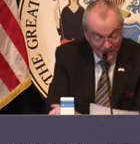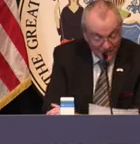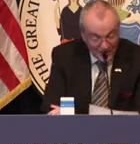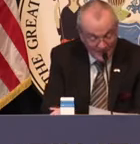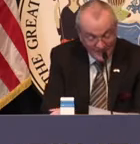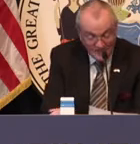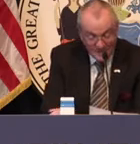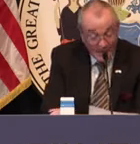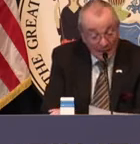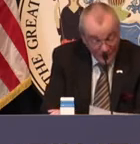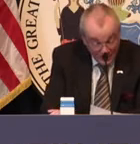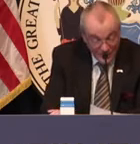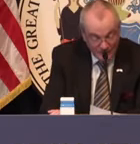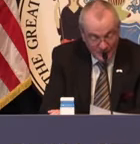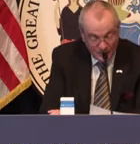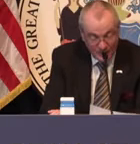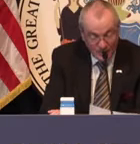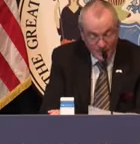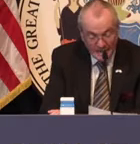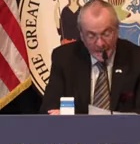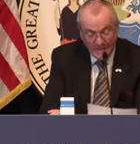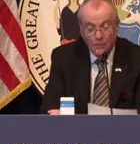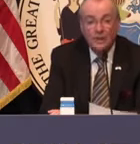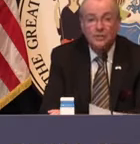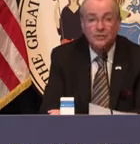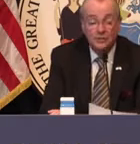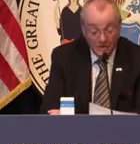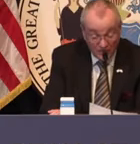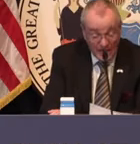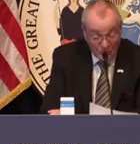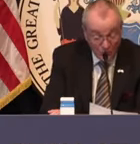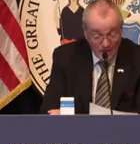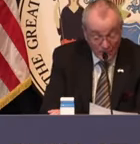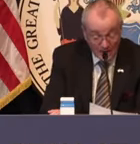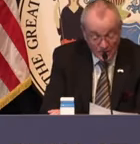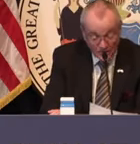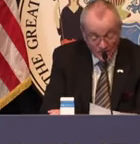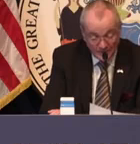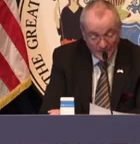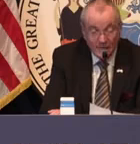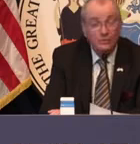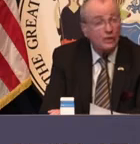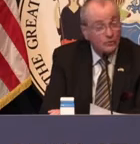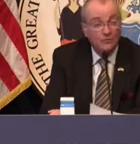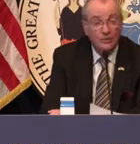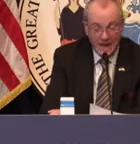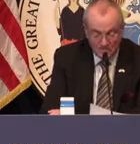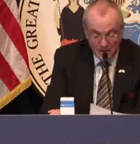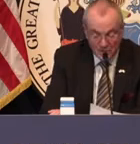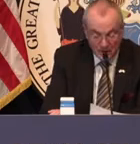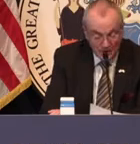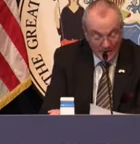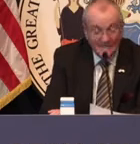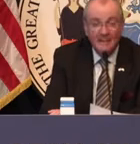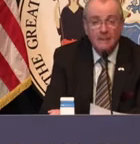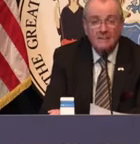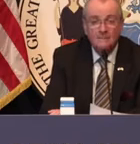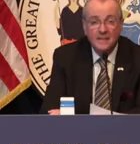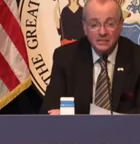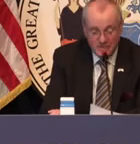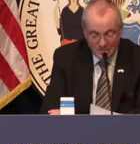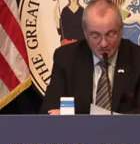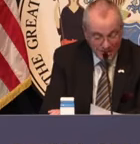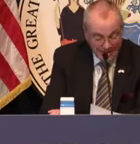I love the family. And their families, including nine grandchildren and five great-grandchildren. He's also survived by his brother, Ed,